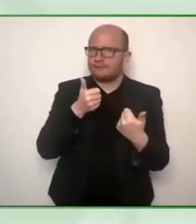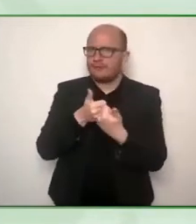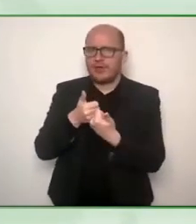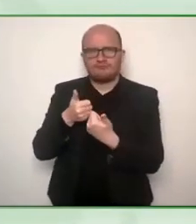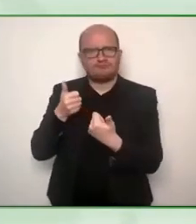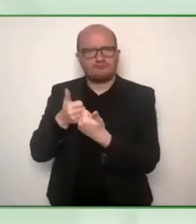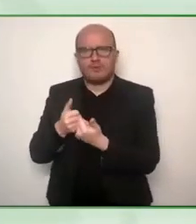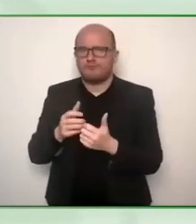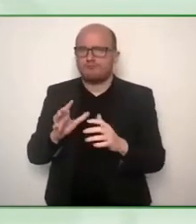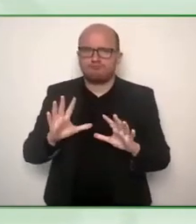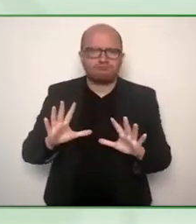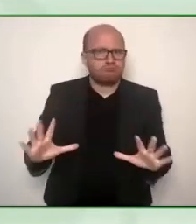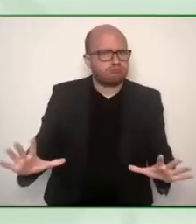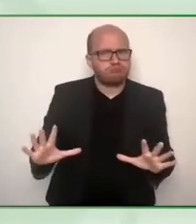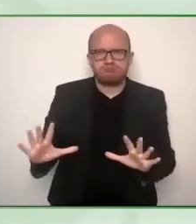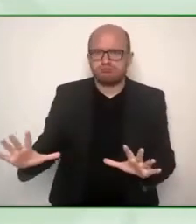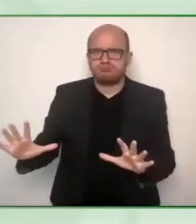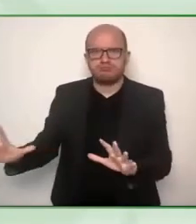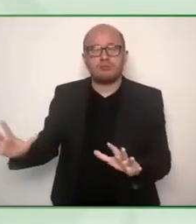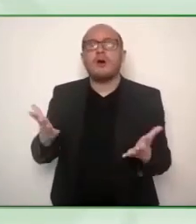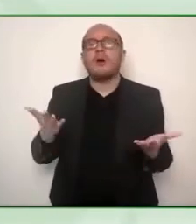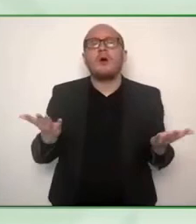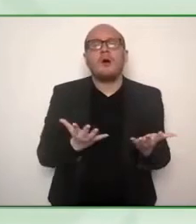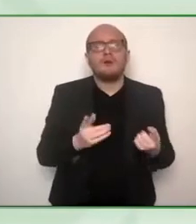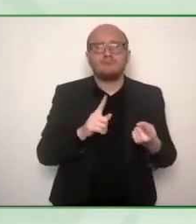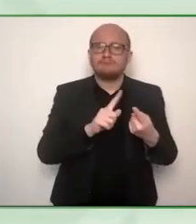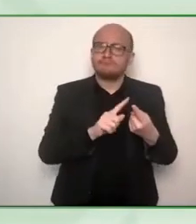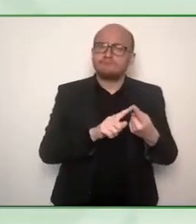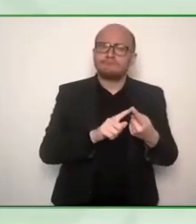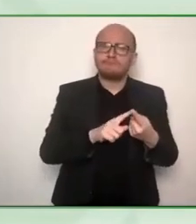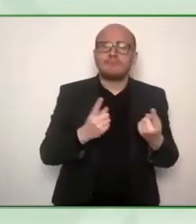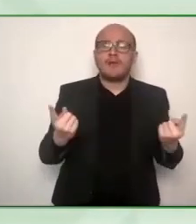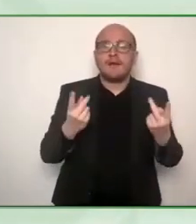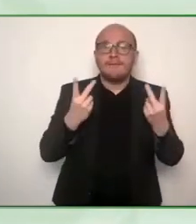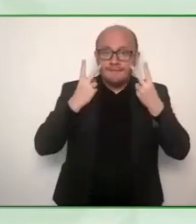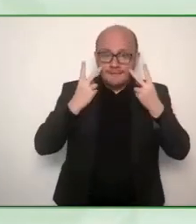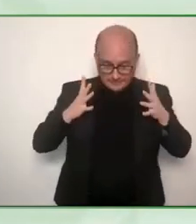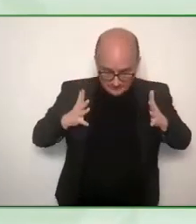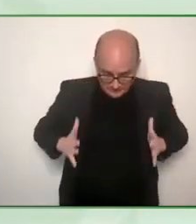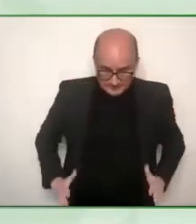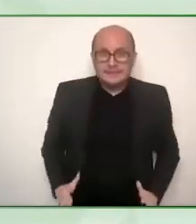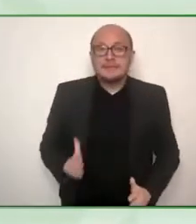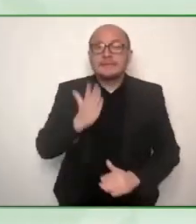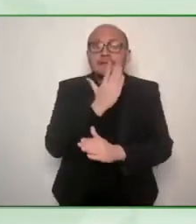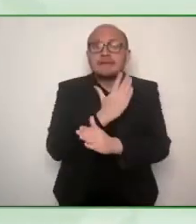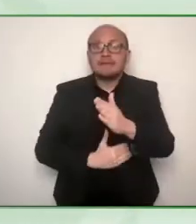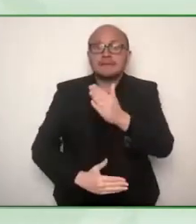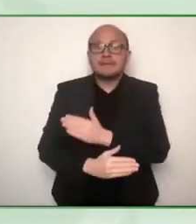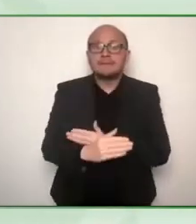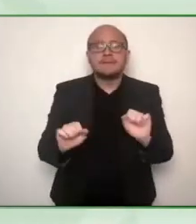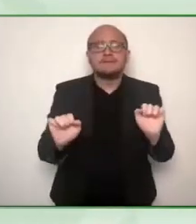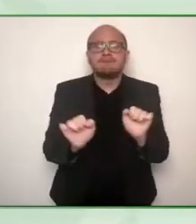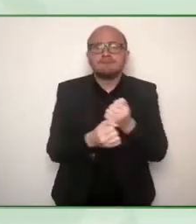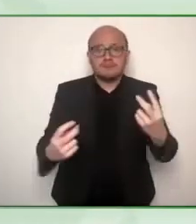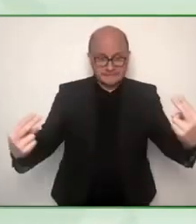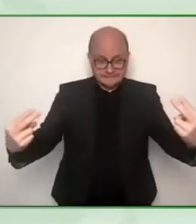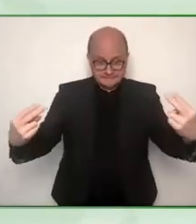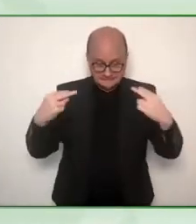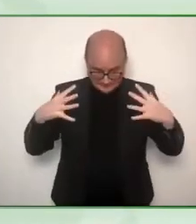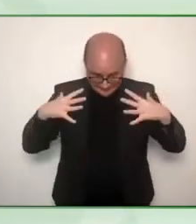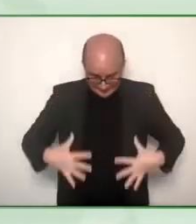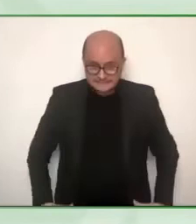non visible disabilities still have so much shame or stigma around their disabilities that they're not self